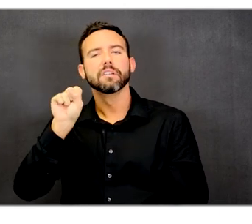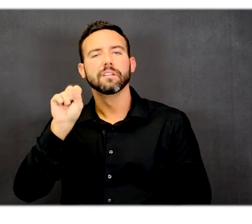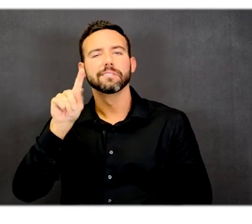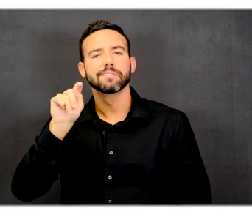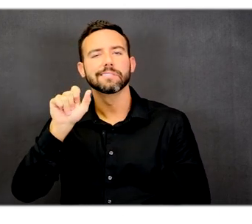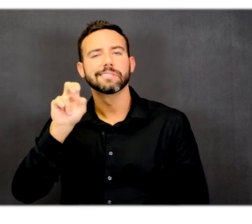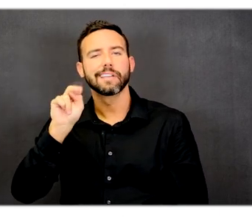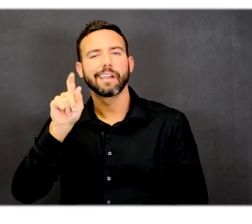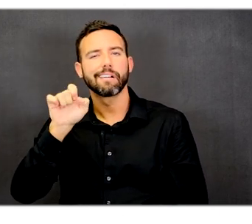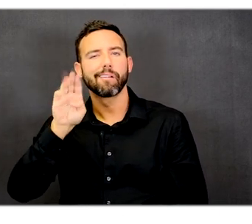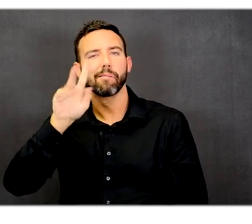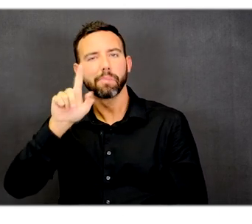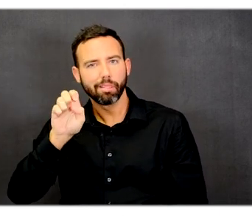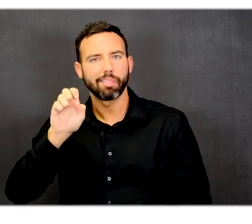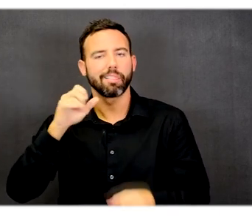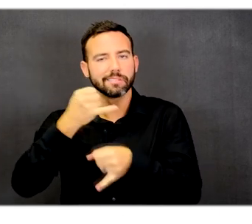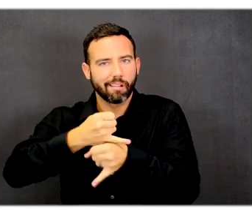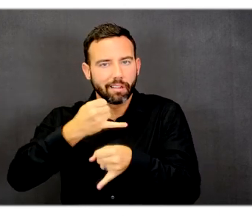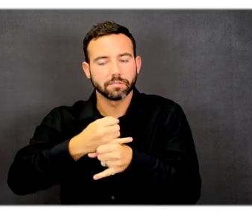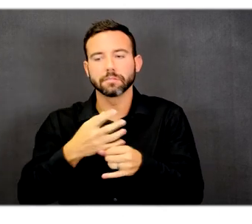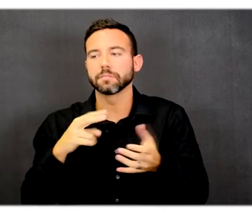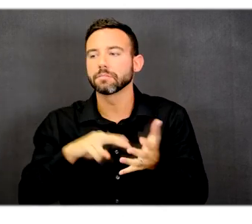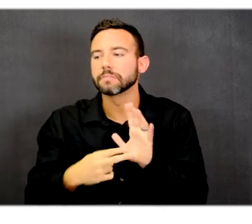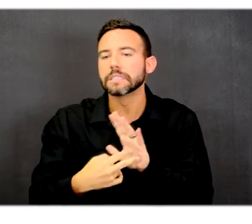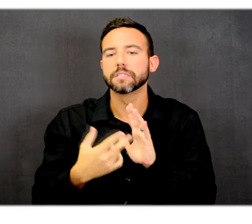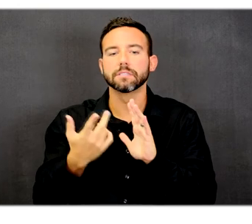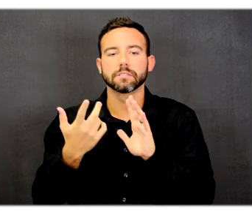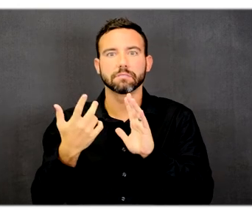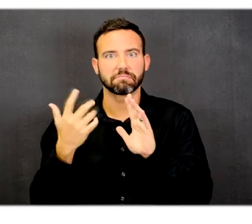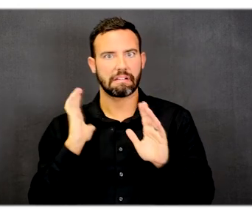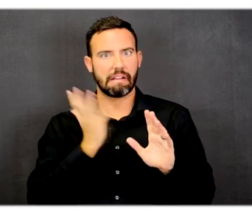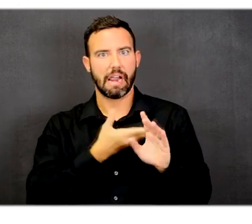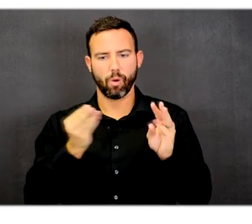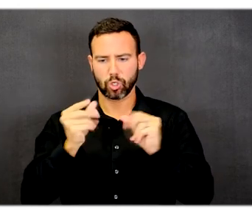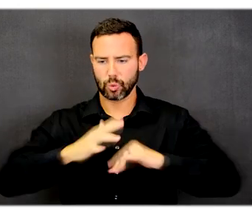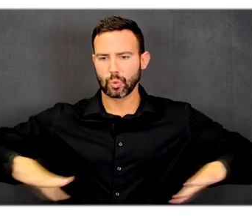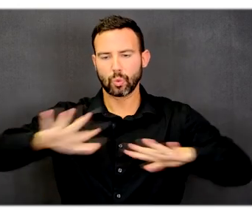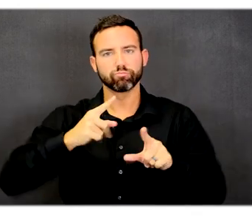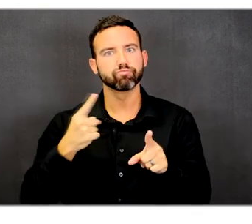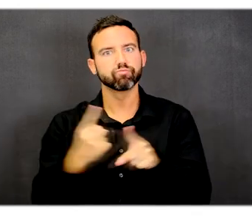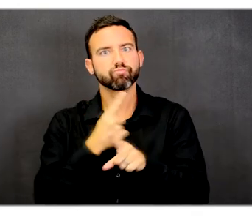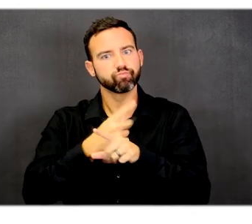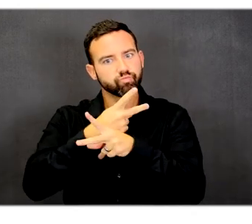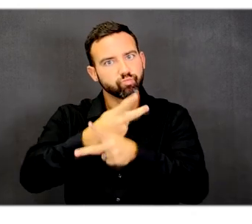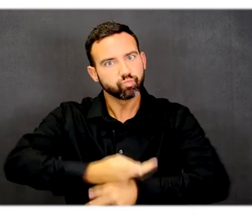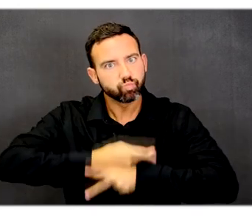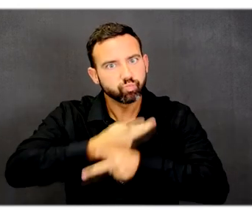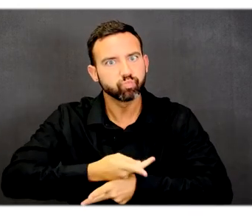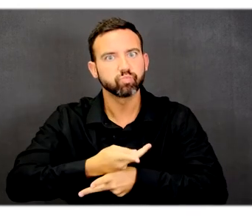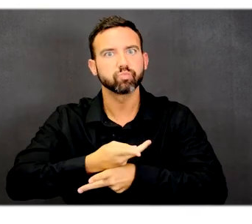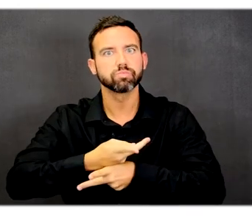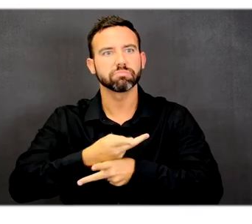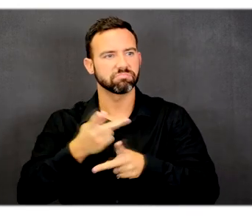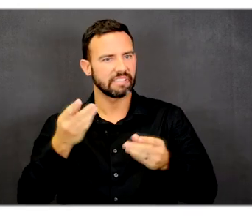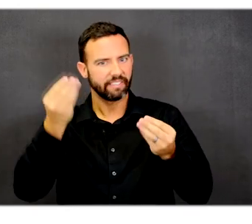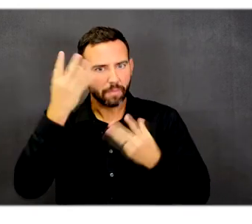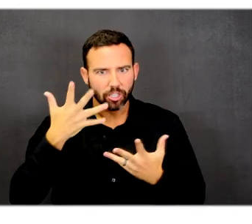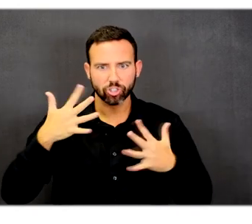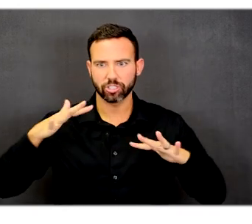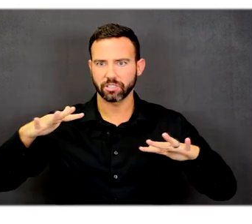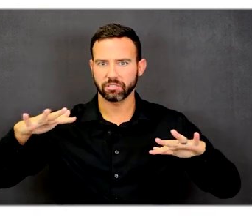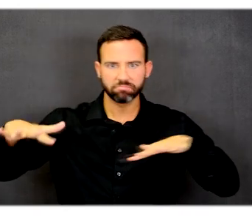addresses questions like, did we treat our site correctly? Did we take the information that was on the site